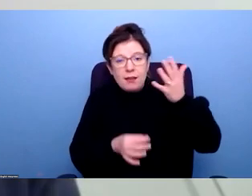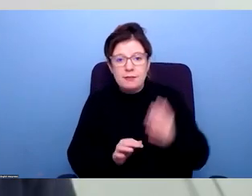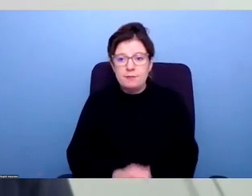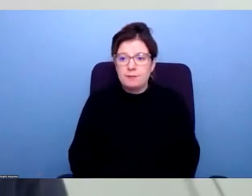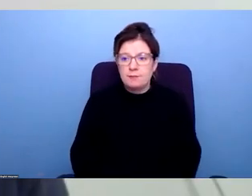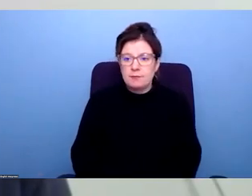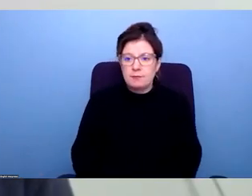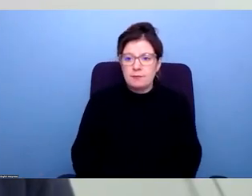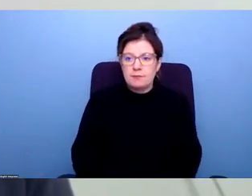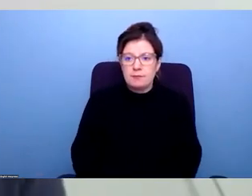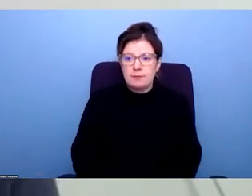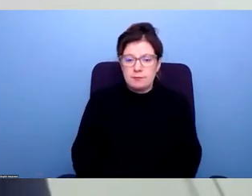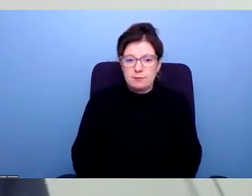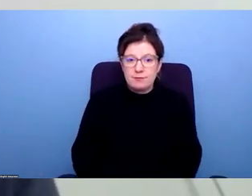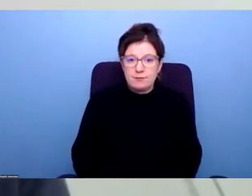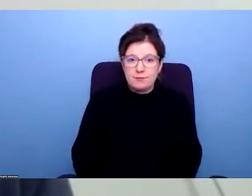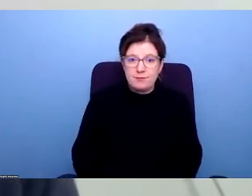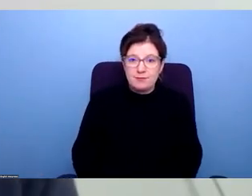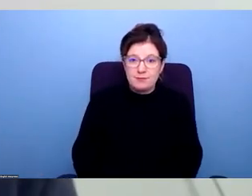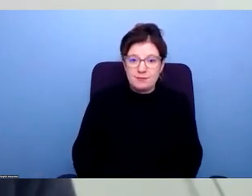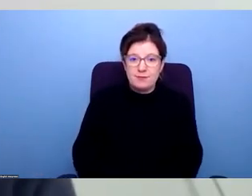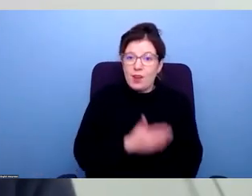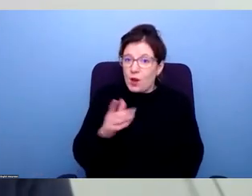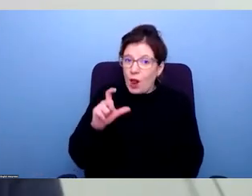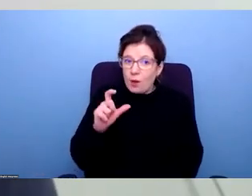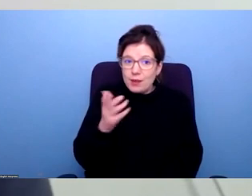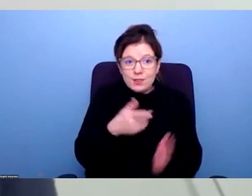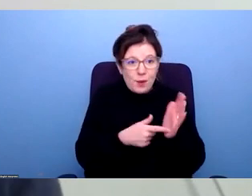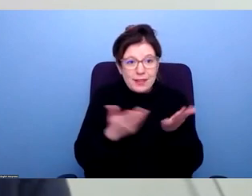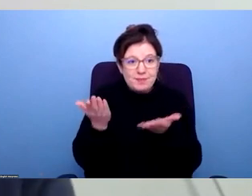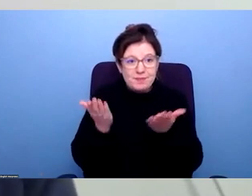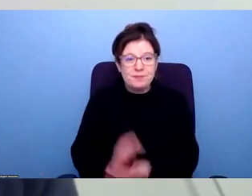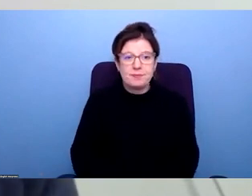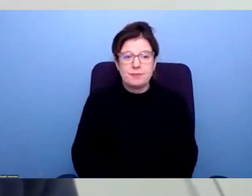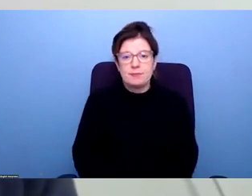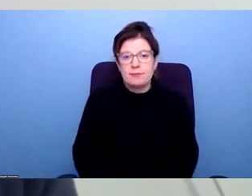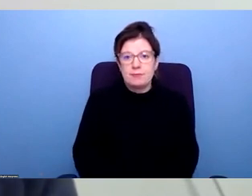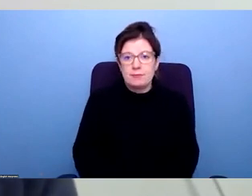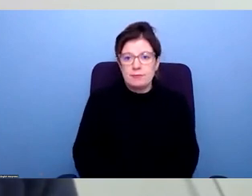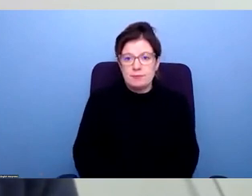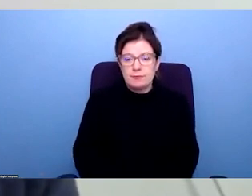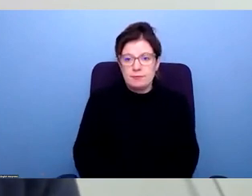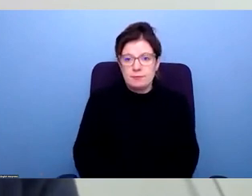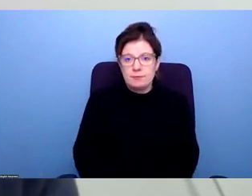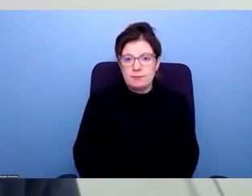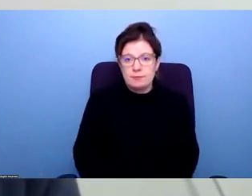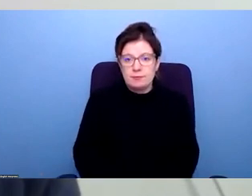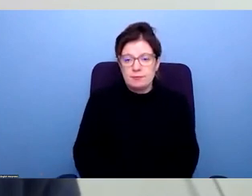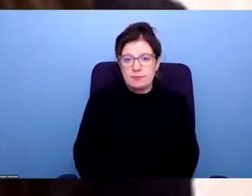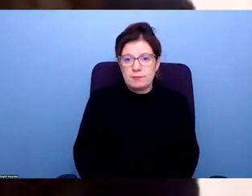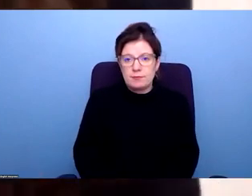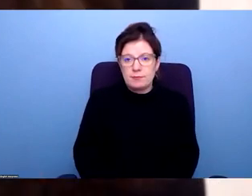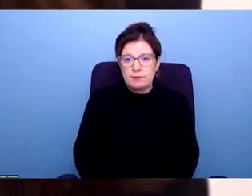Thank you very much, Bridget. So I come to Chloe and Tony. you want to start? Chloe, do you want to?